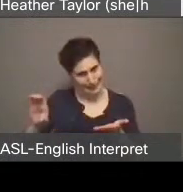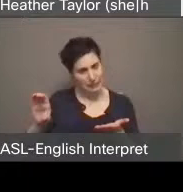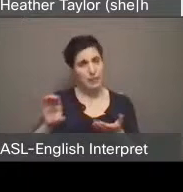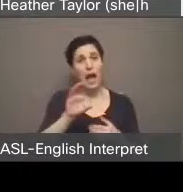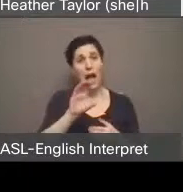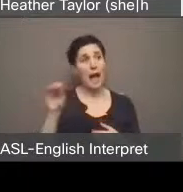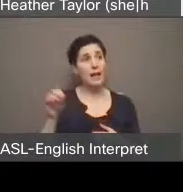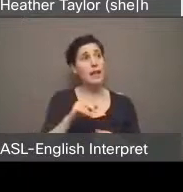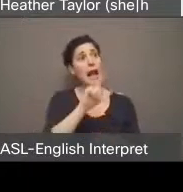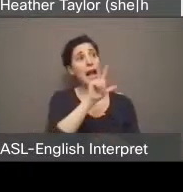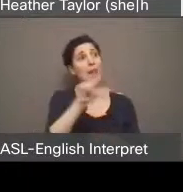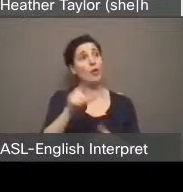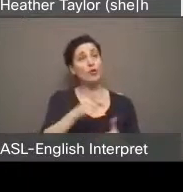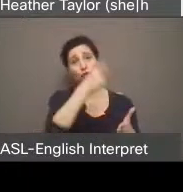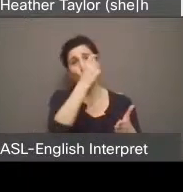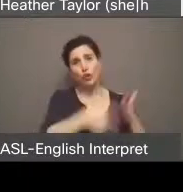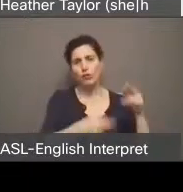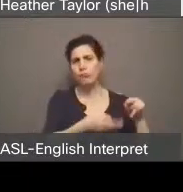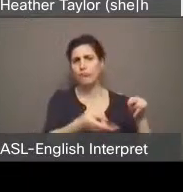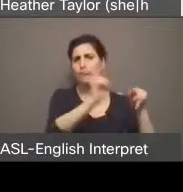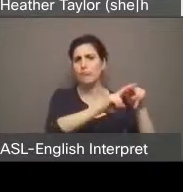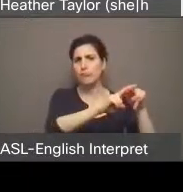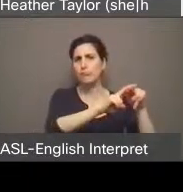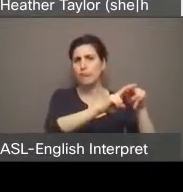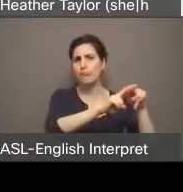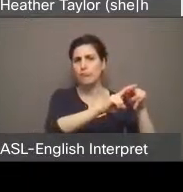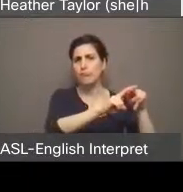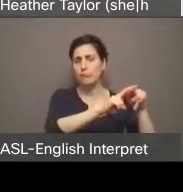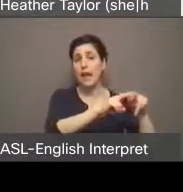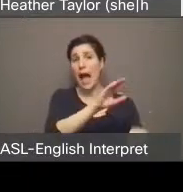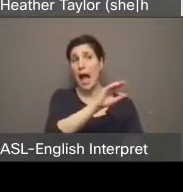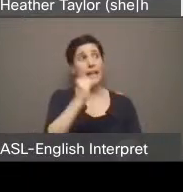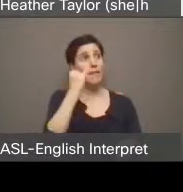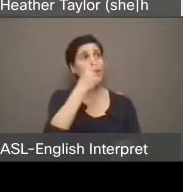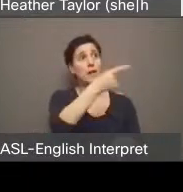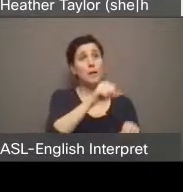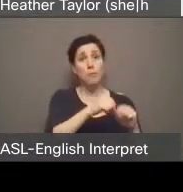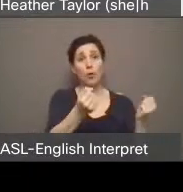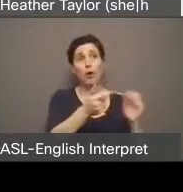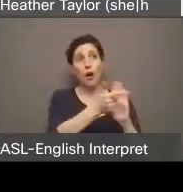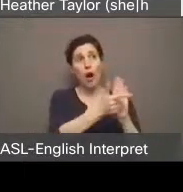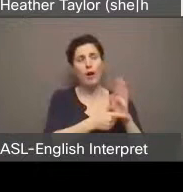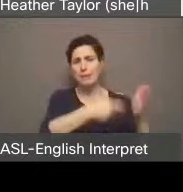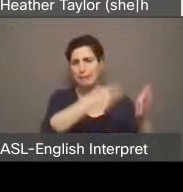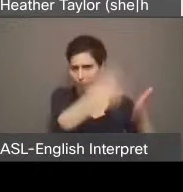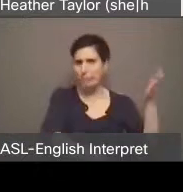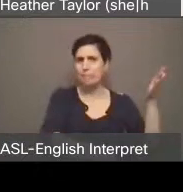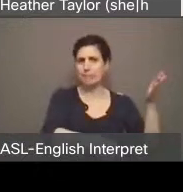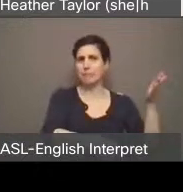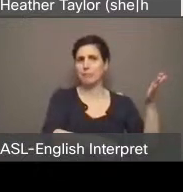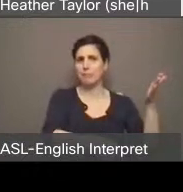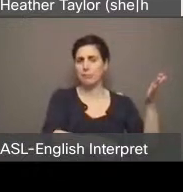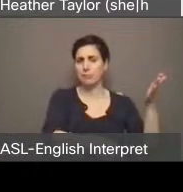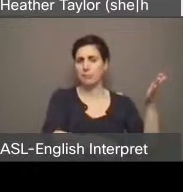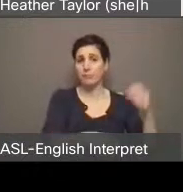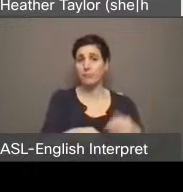and fining landlords for violations. Funding for the rent safe program